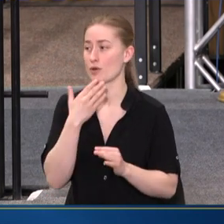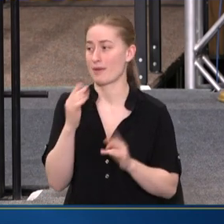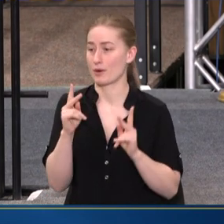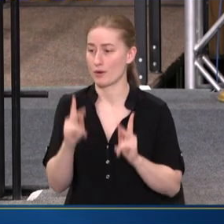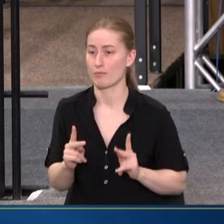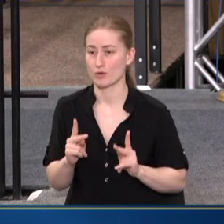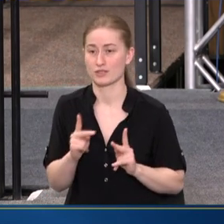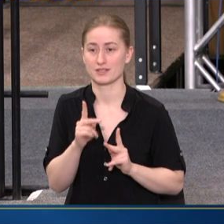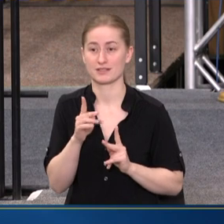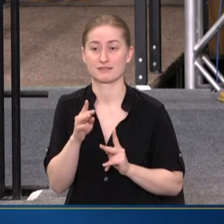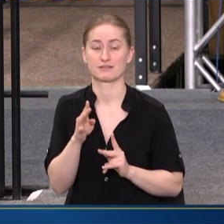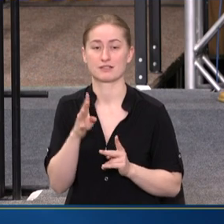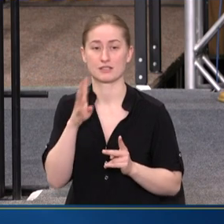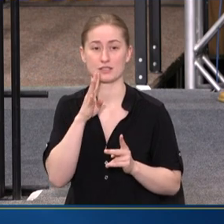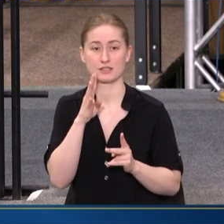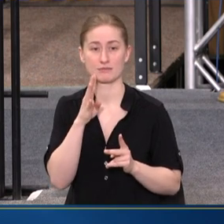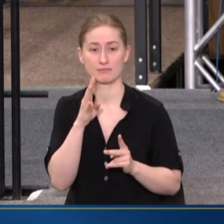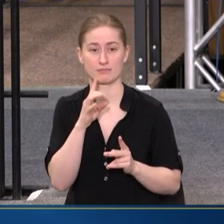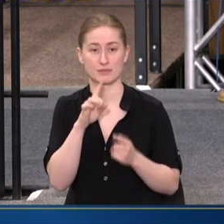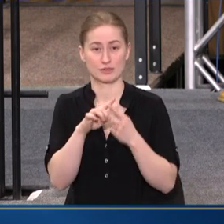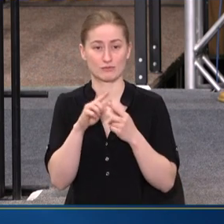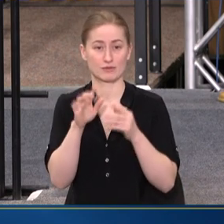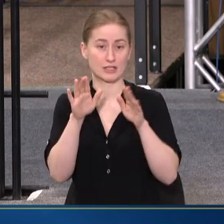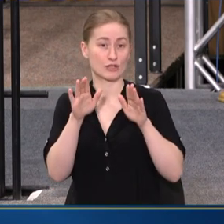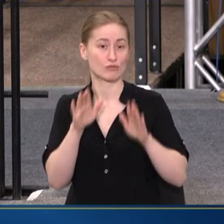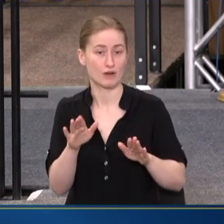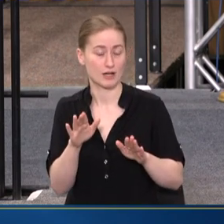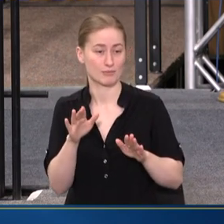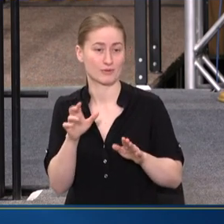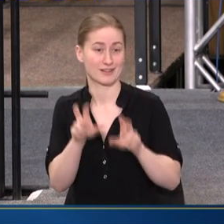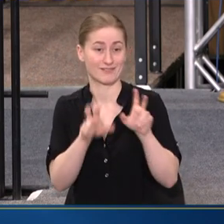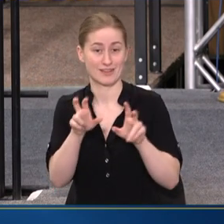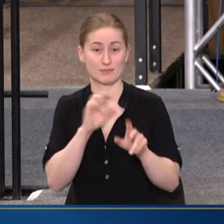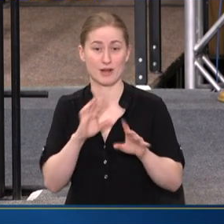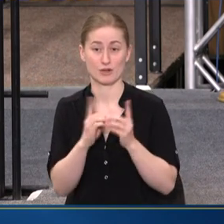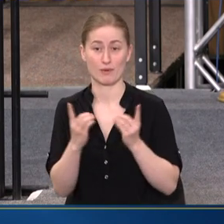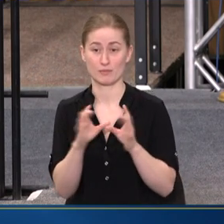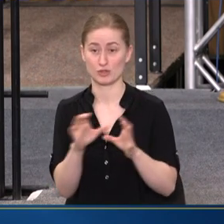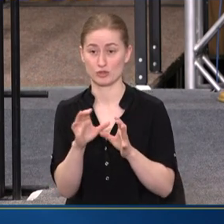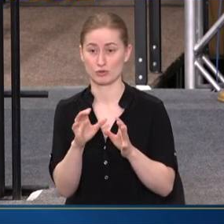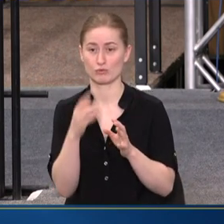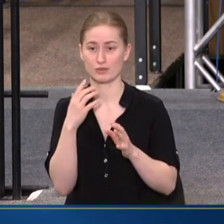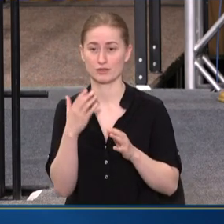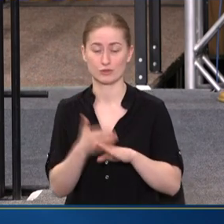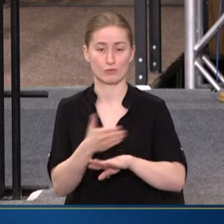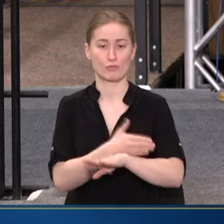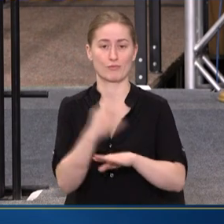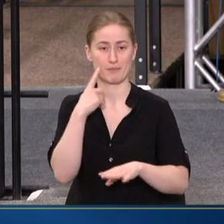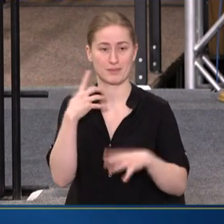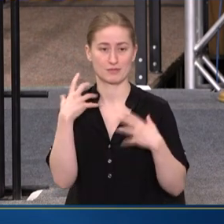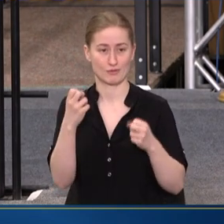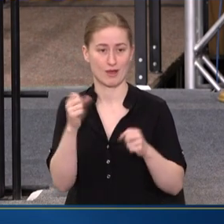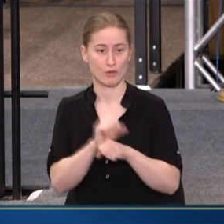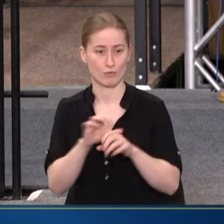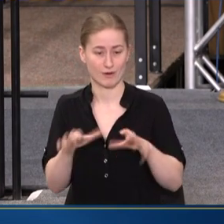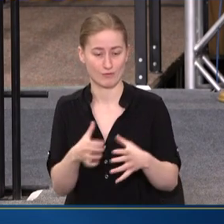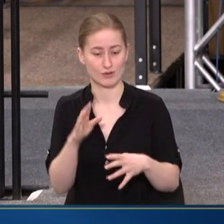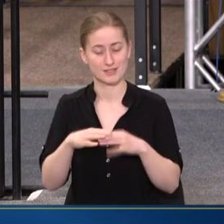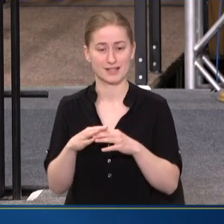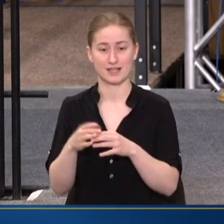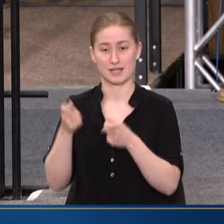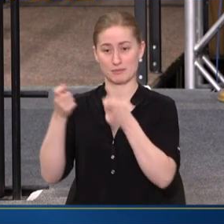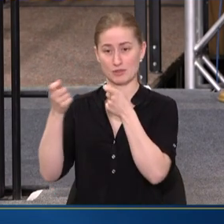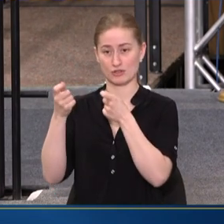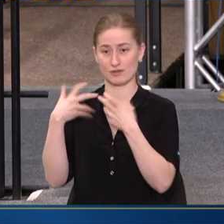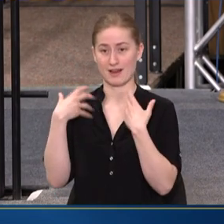PERSON TO SPEAK TO THE INCREDIBLE INVESTMENTS THAT OUR DEPARTMENT IS MAKING IN STRENGTHENING THE MENTAL HEALTH WORKFORCE THAN THE ADMINISTRATOR OF